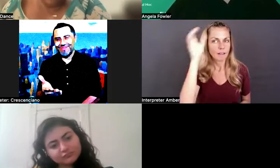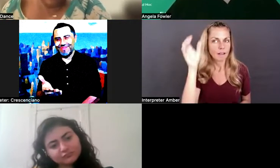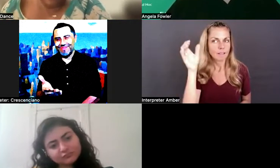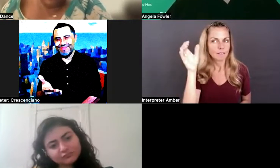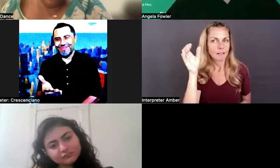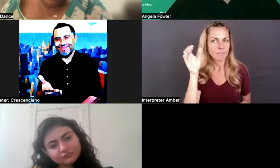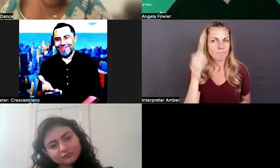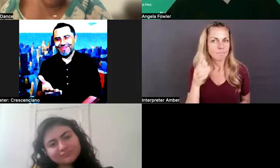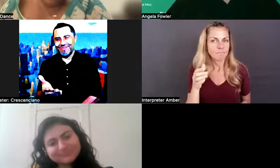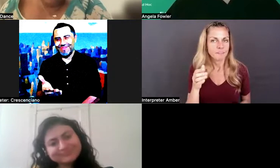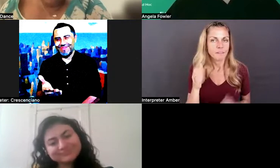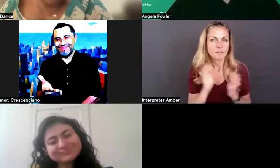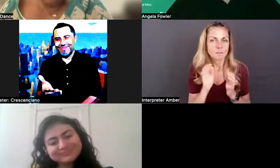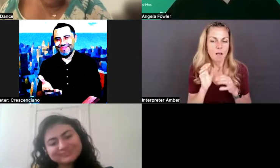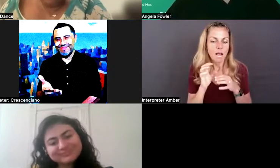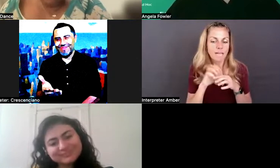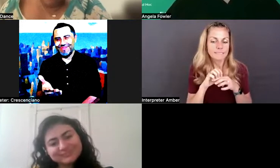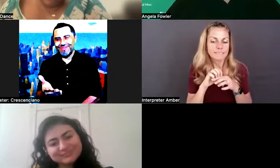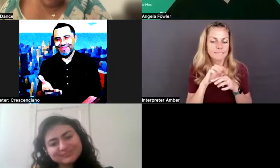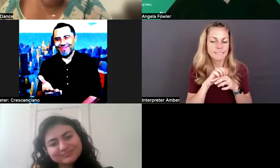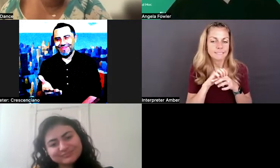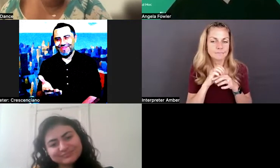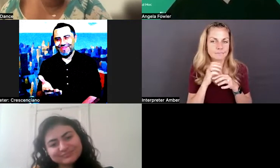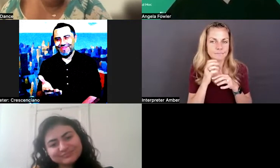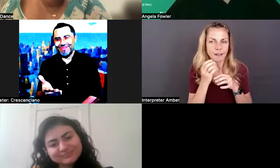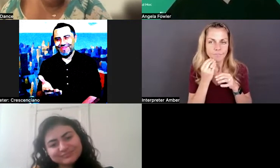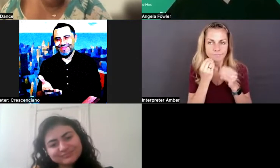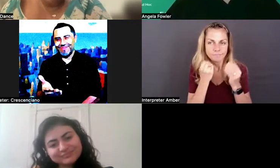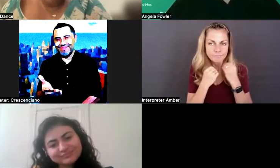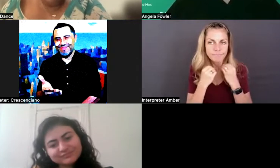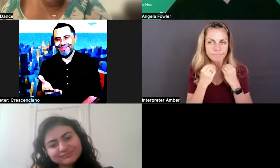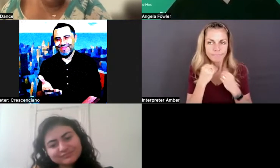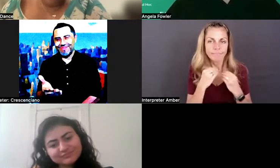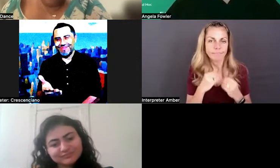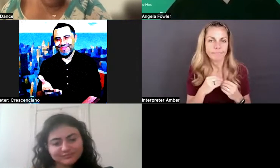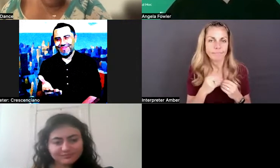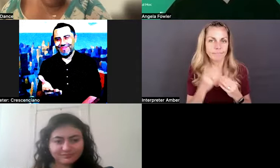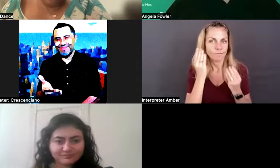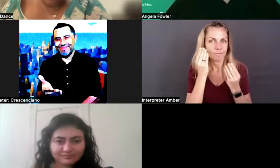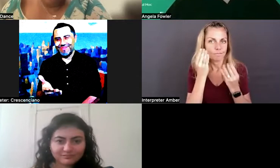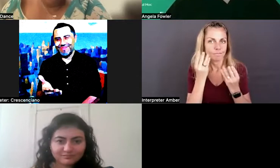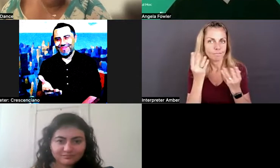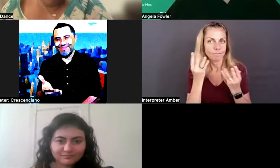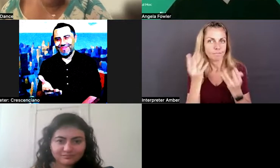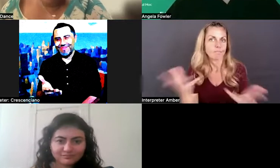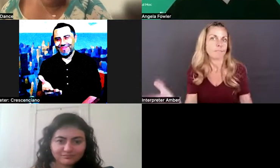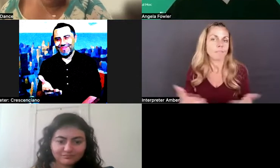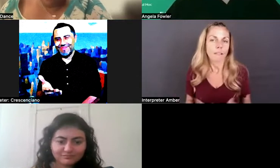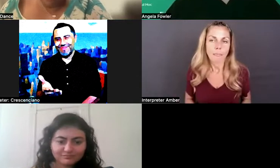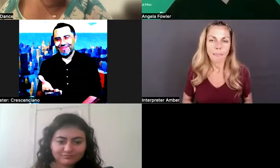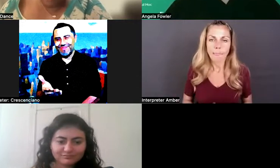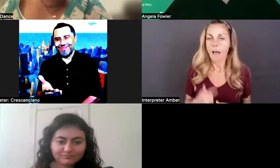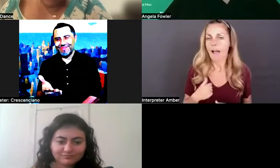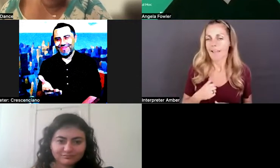bites of disclosure. And I'm, I'm loving it because I'm actually about to ask a question about when to